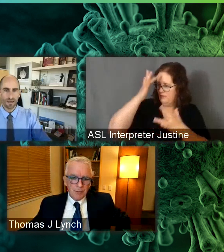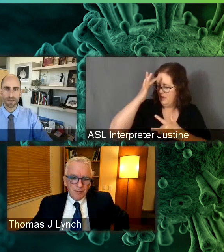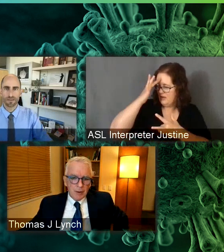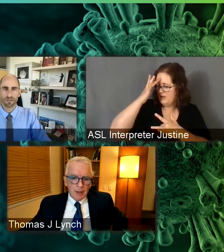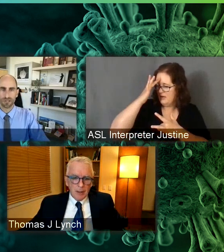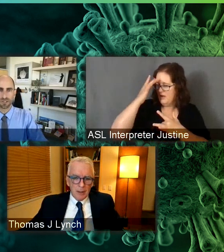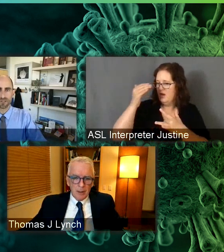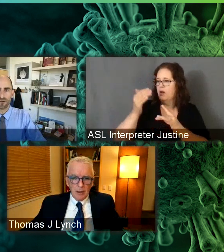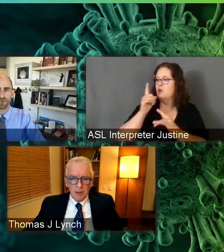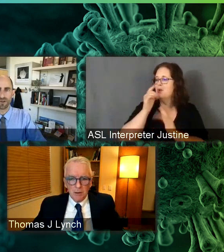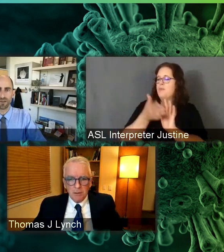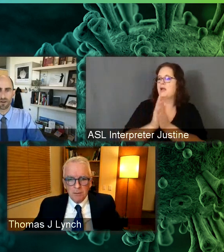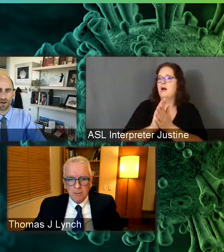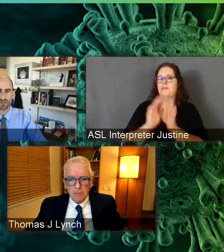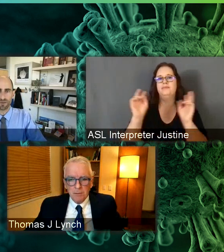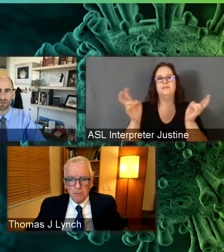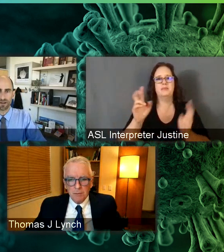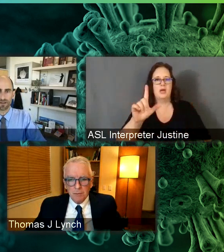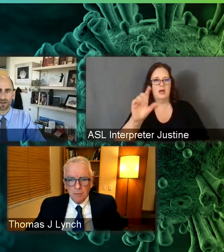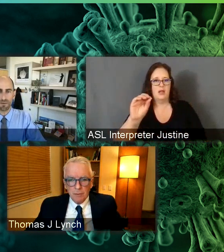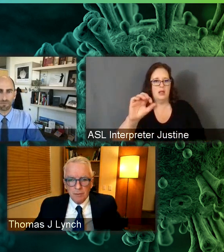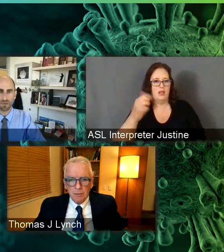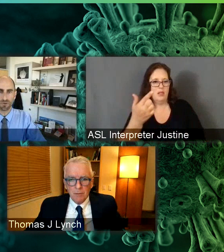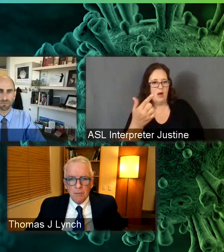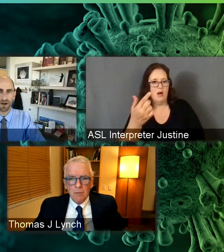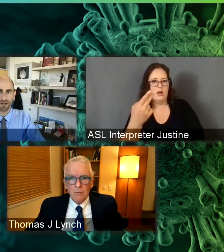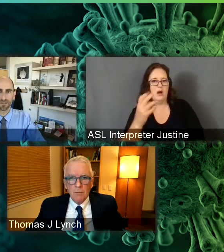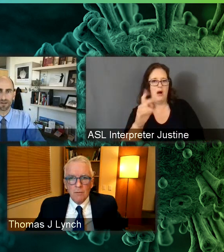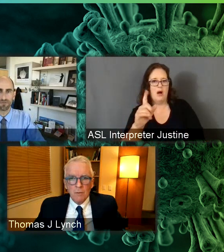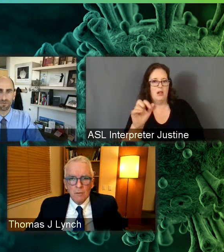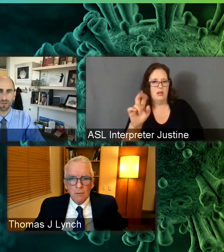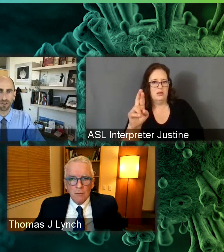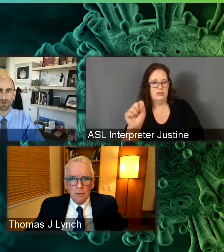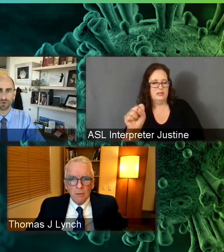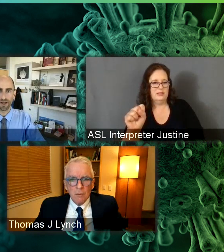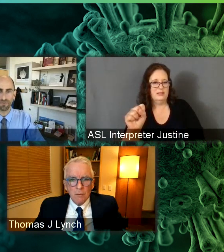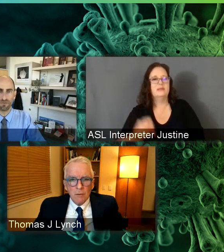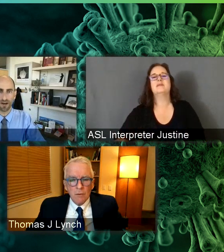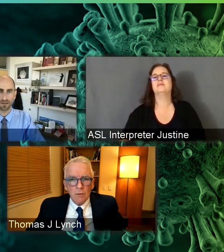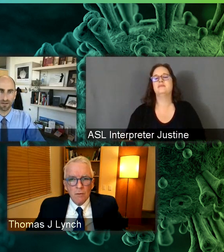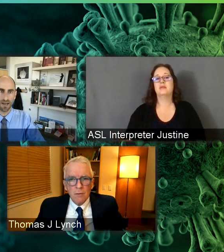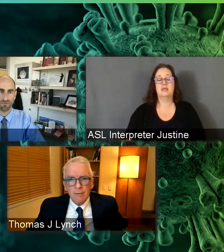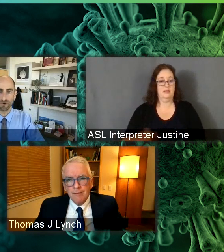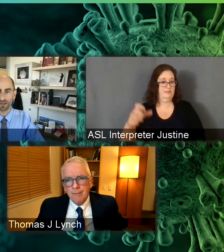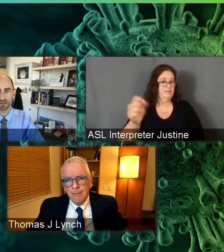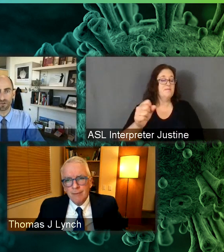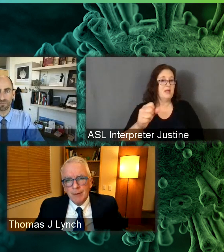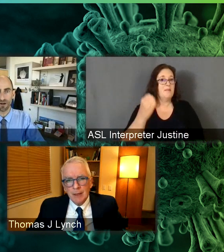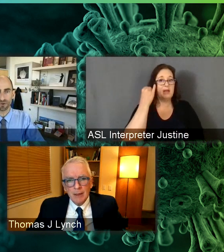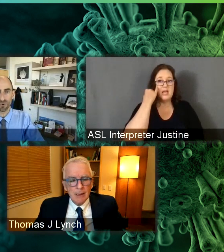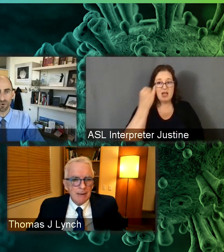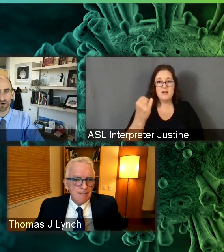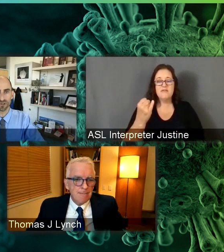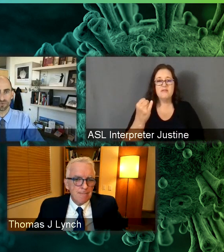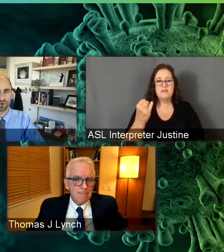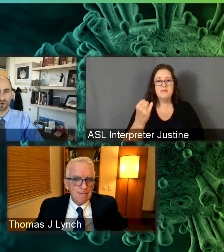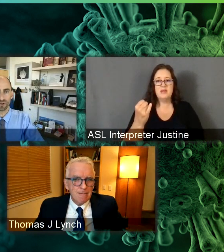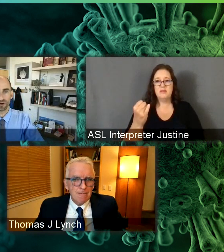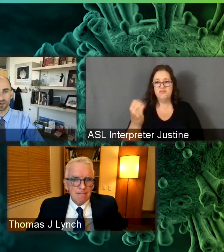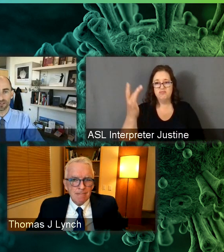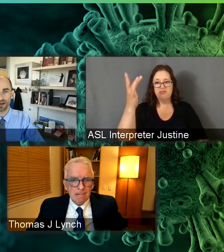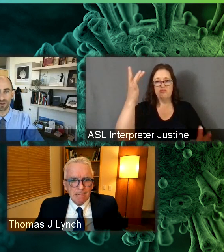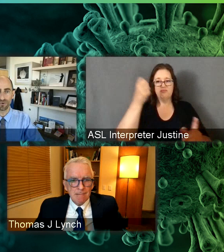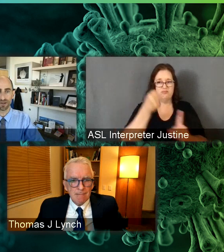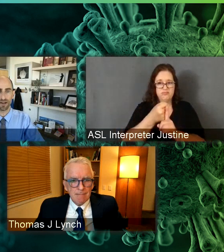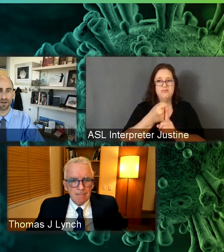Yeah, I think this is definitely something at the top of people's minds that even if they do get infected and have a relatively mild course, what